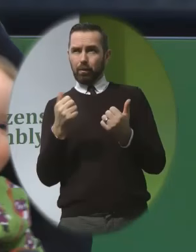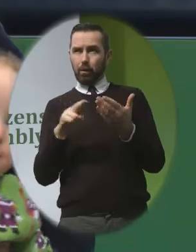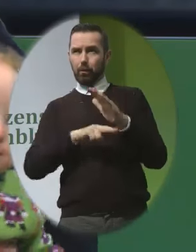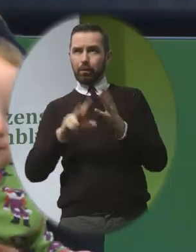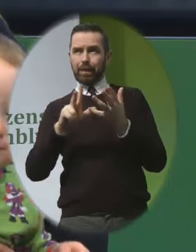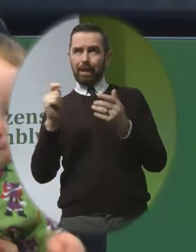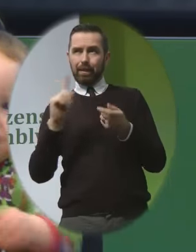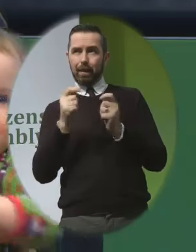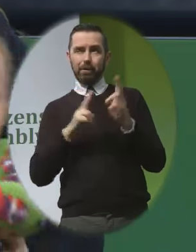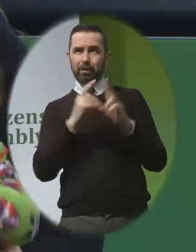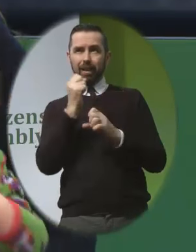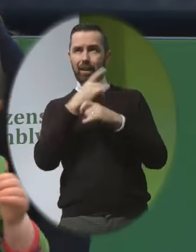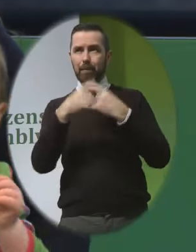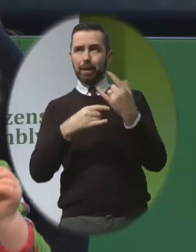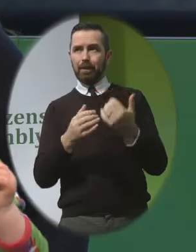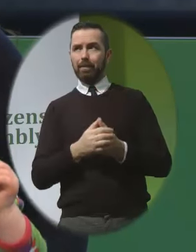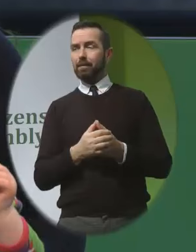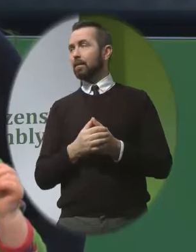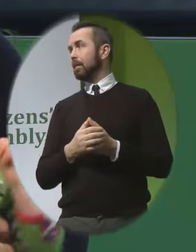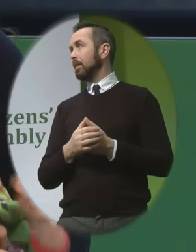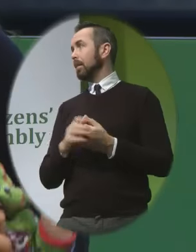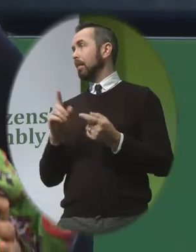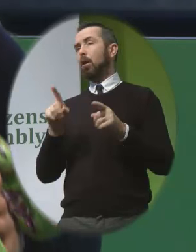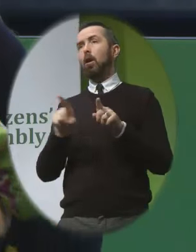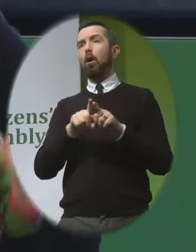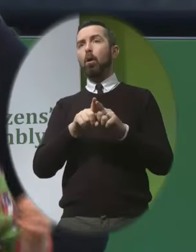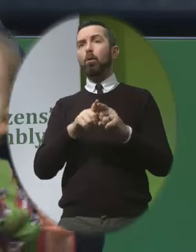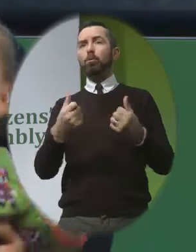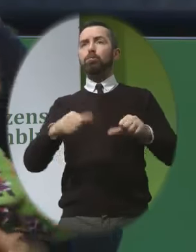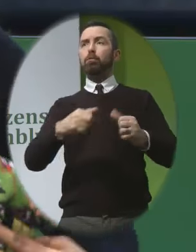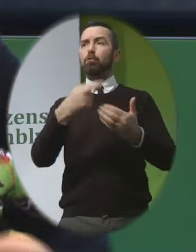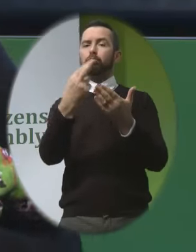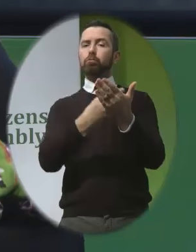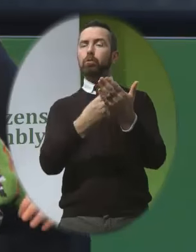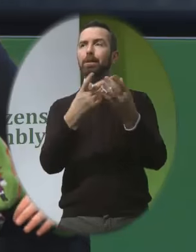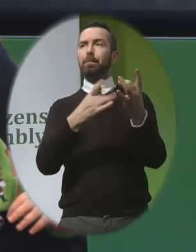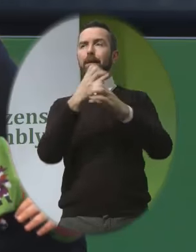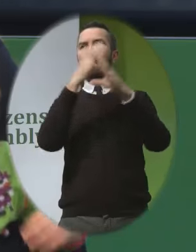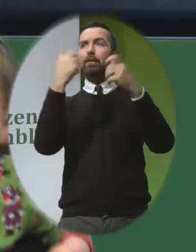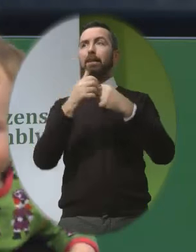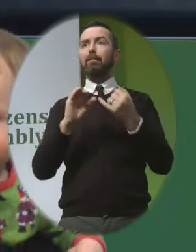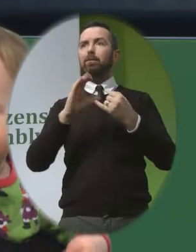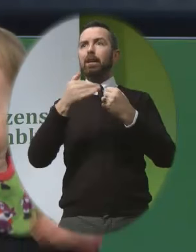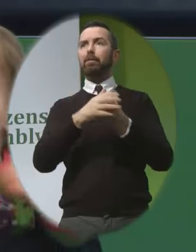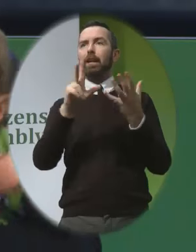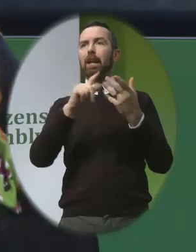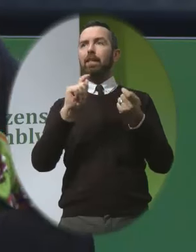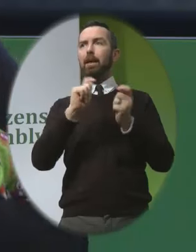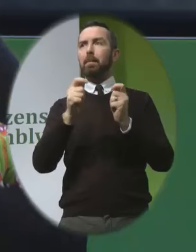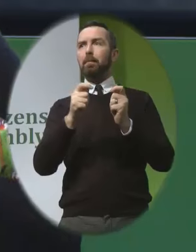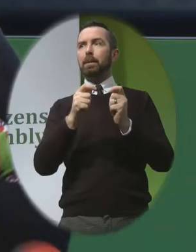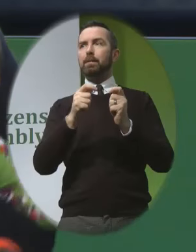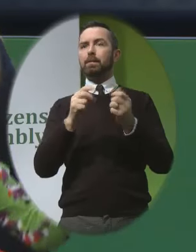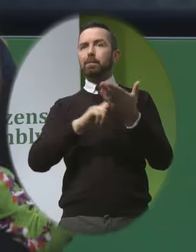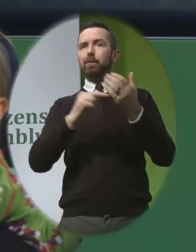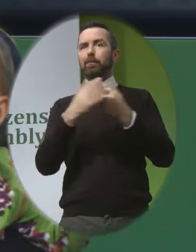should never have happened And the ruling also made clear that there is potential For the Eighth Amendment to apply to further women In birthing situations